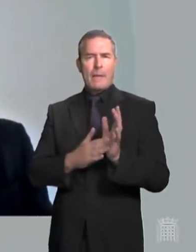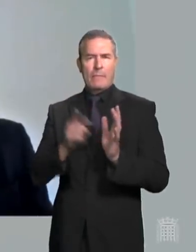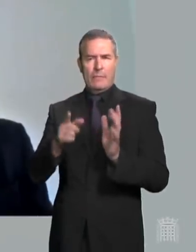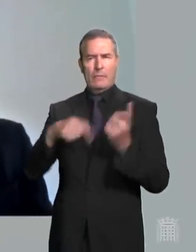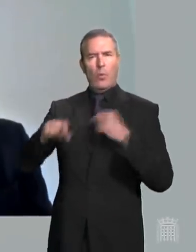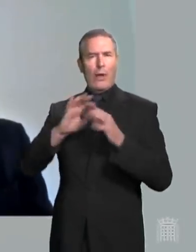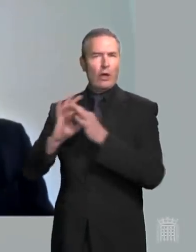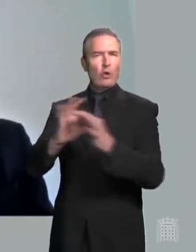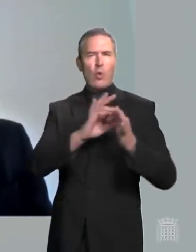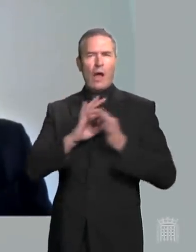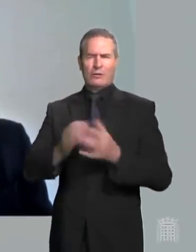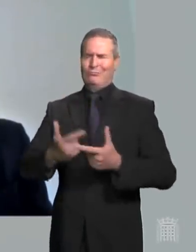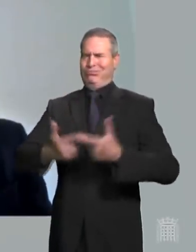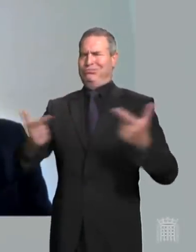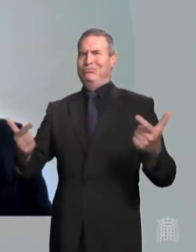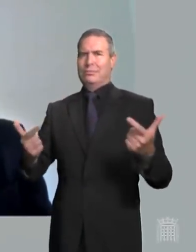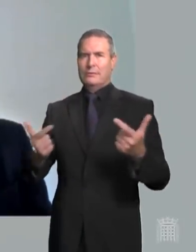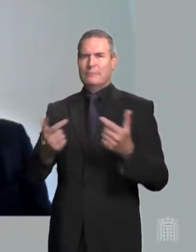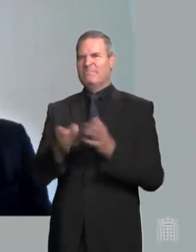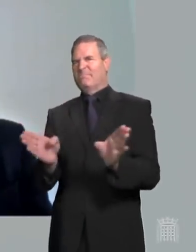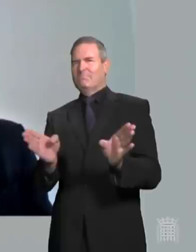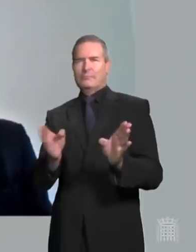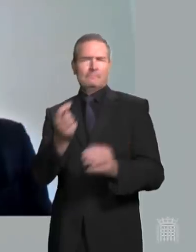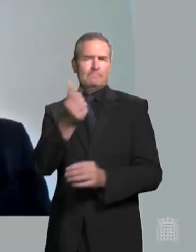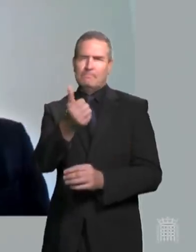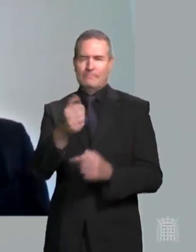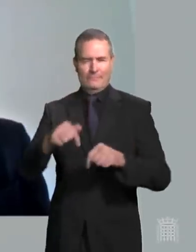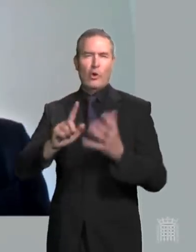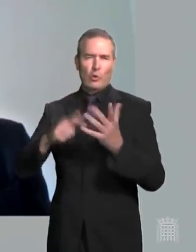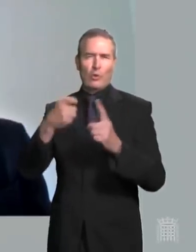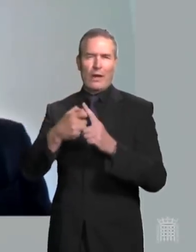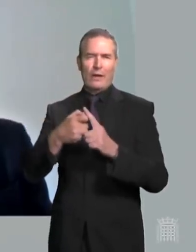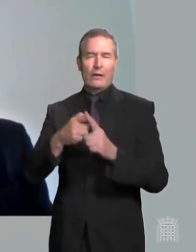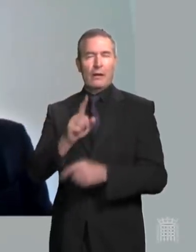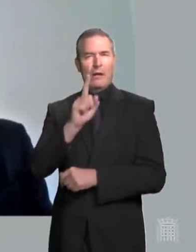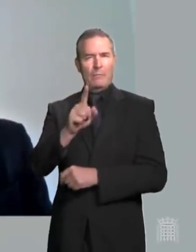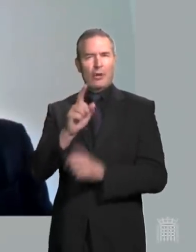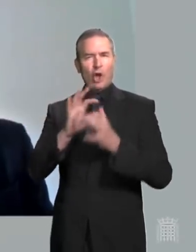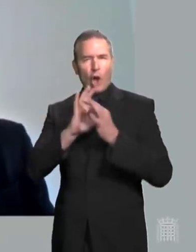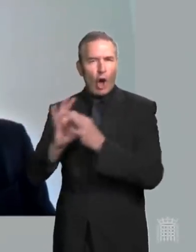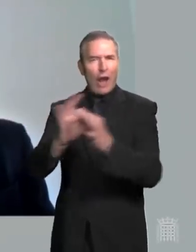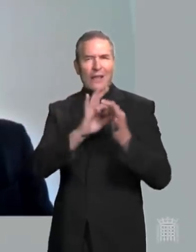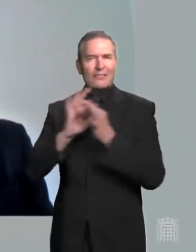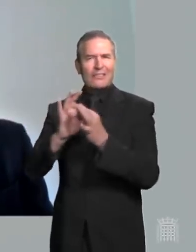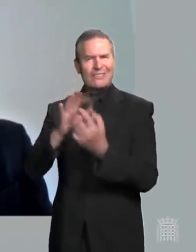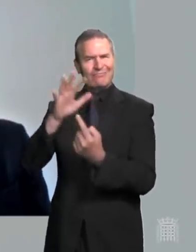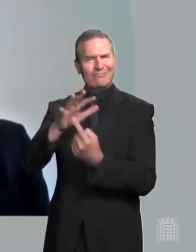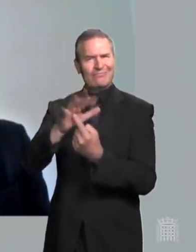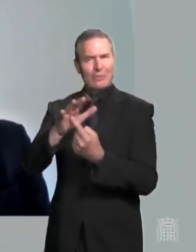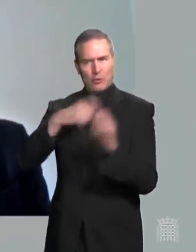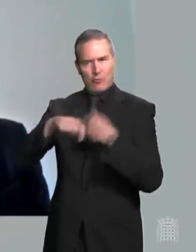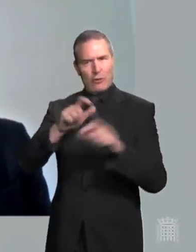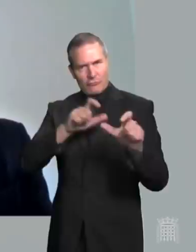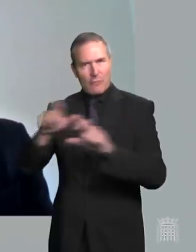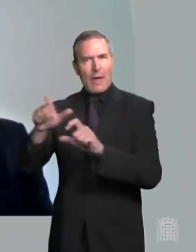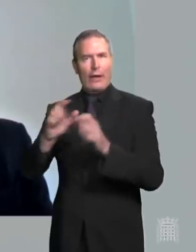unites us than divides us, is very true of the United Kingdom. However, improved connectivity is vital to ensuring we remain united.